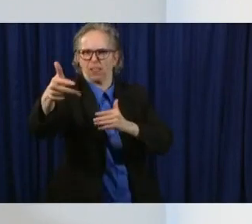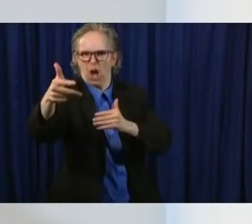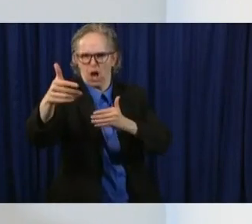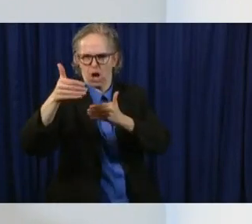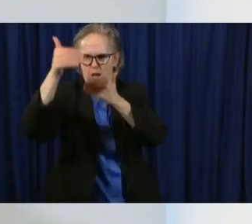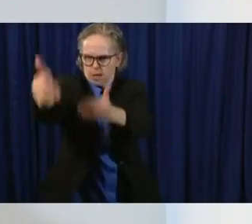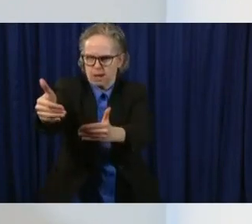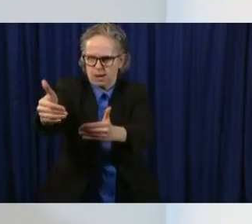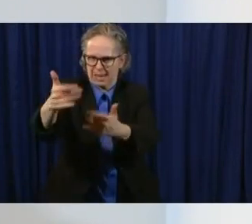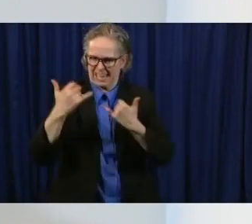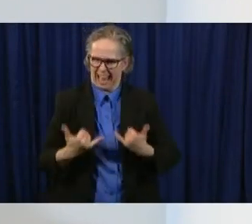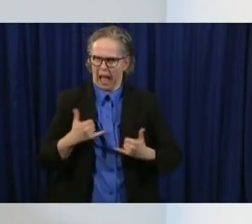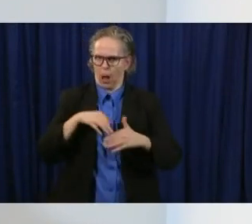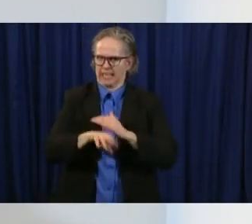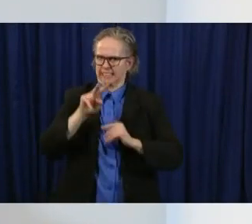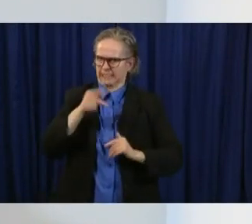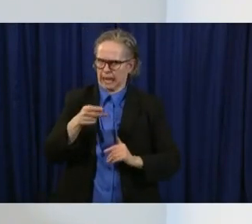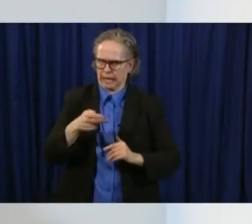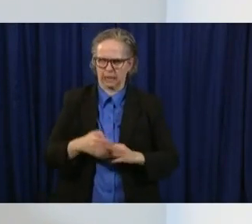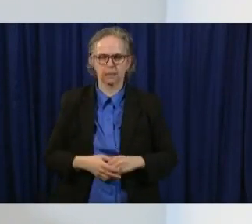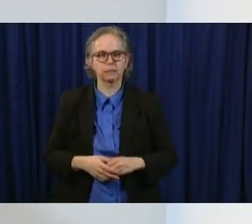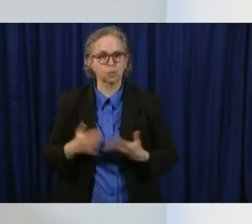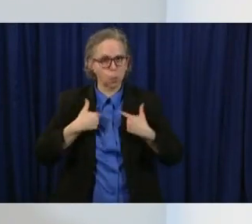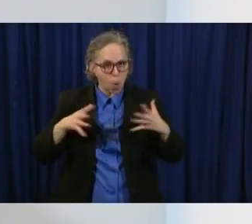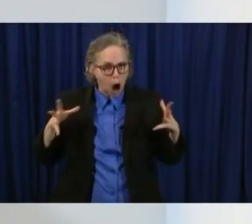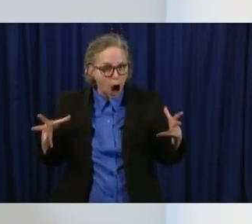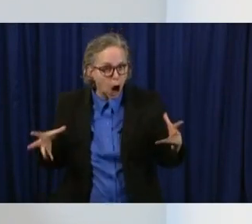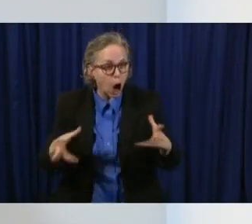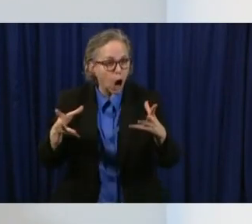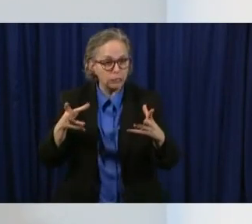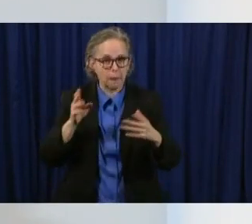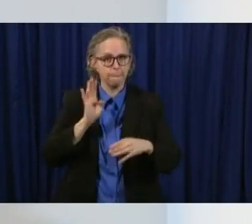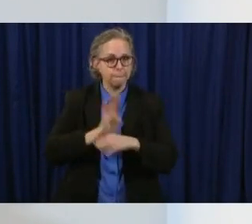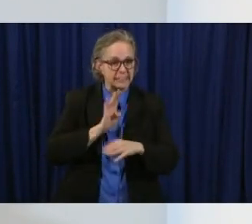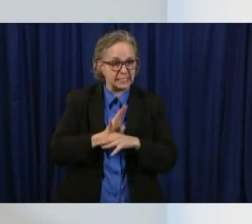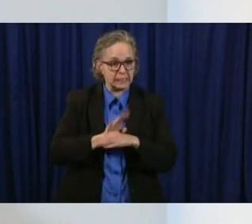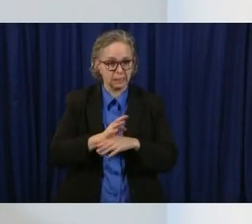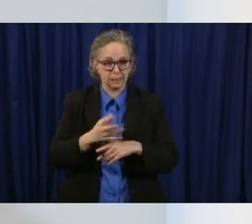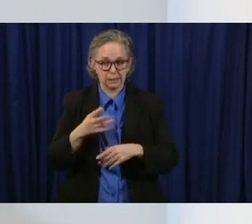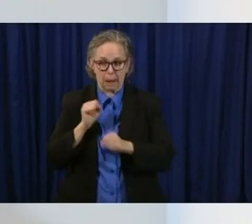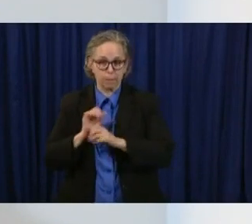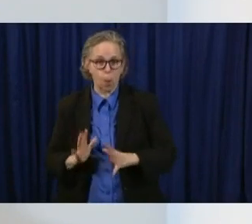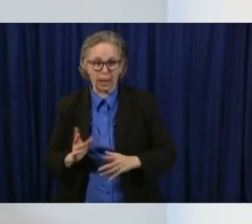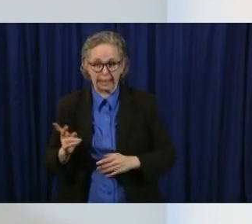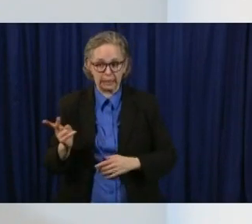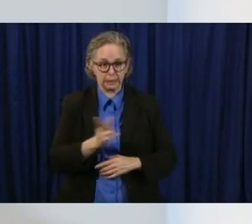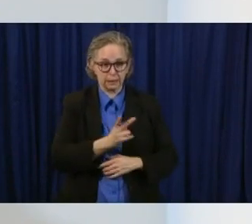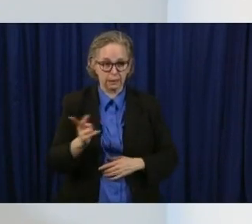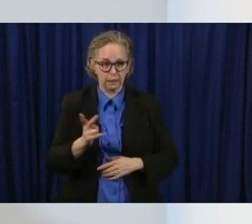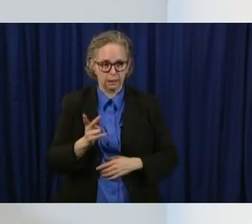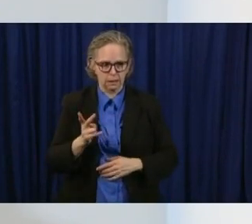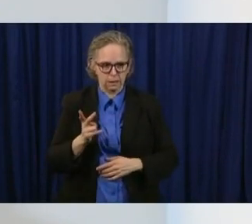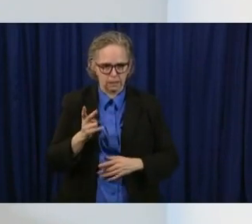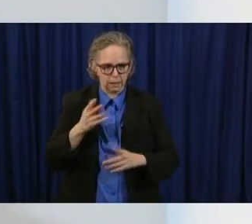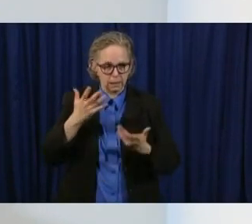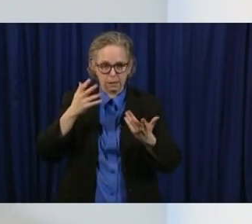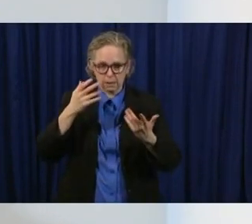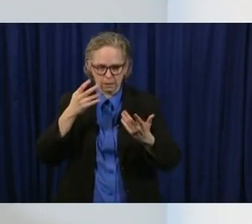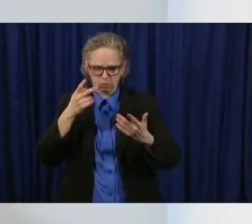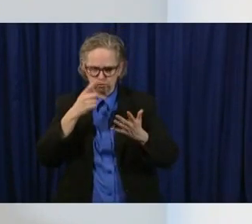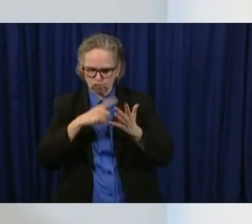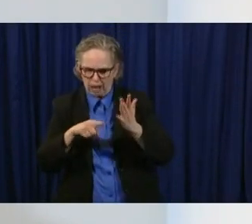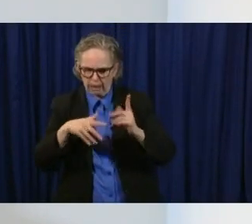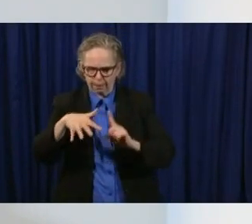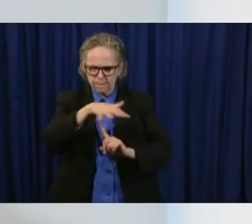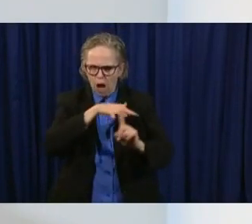businesses to make sure that the environment's comfortable for their employees that's why we have all these safety standards and and and we